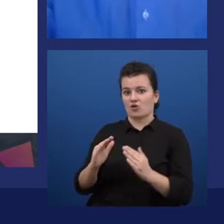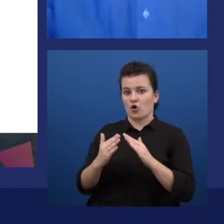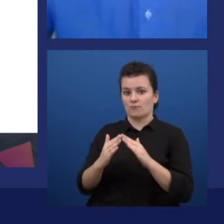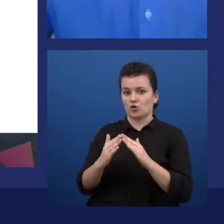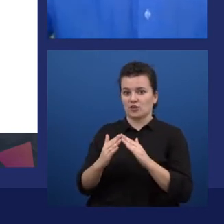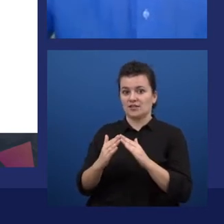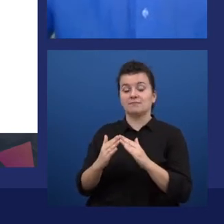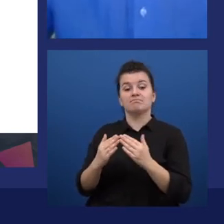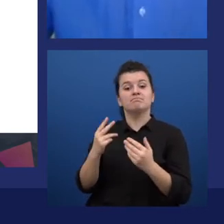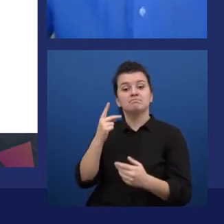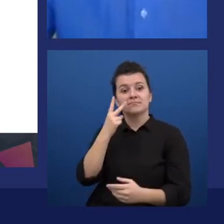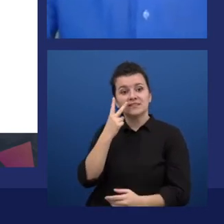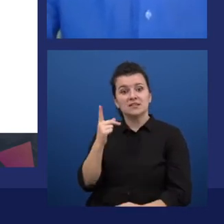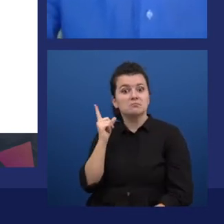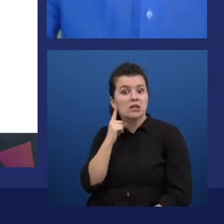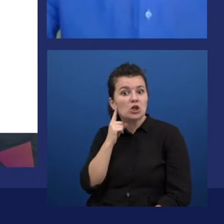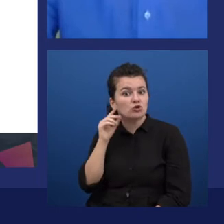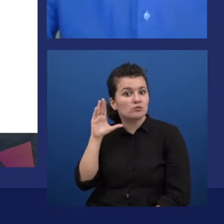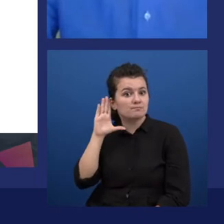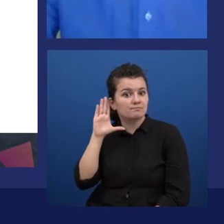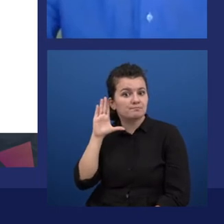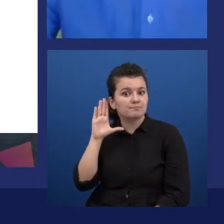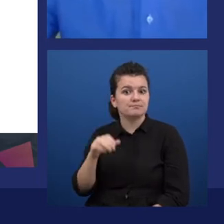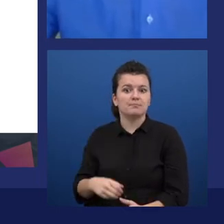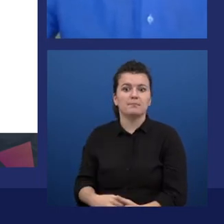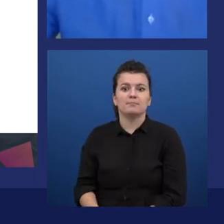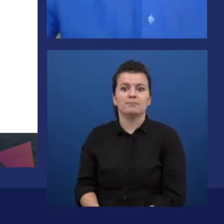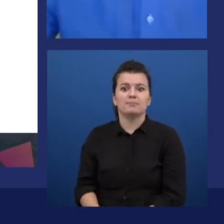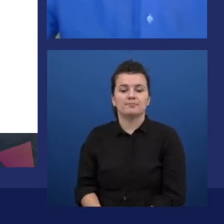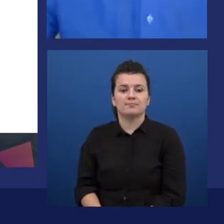All right? And just listen.